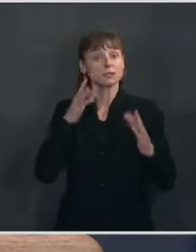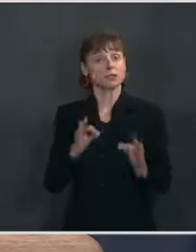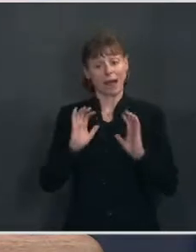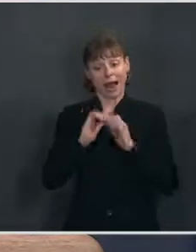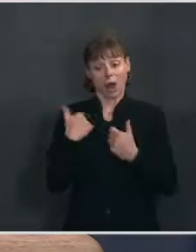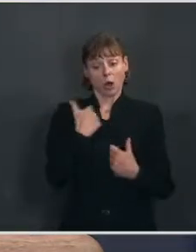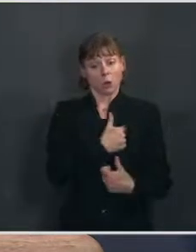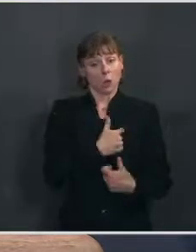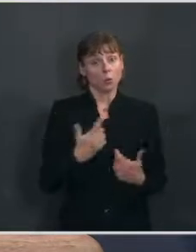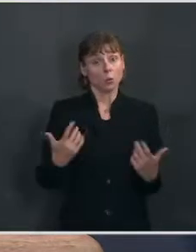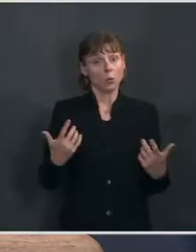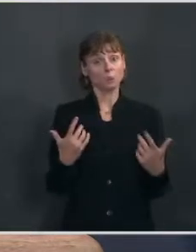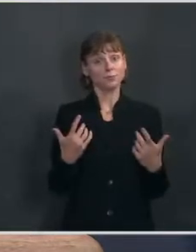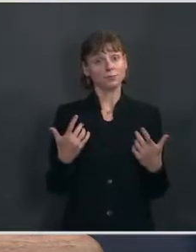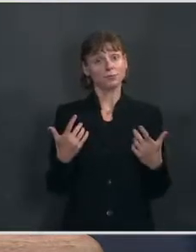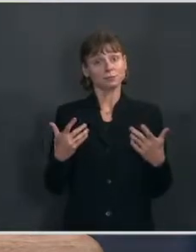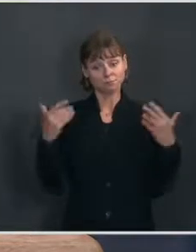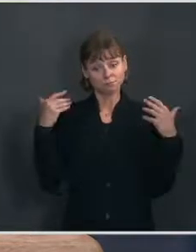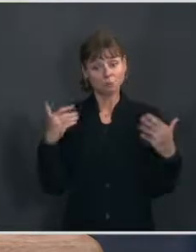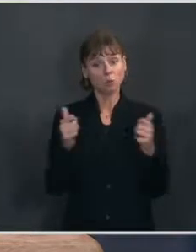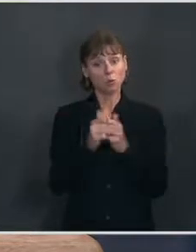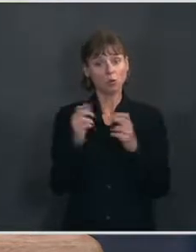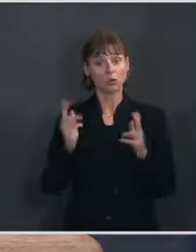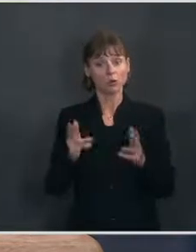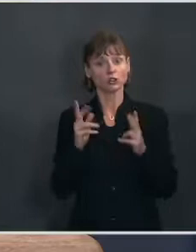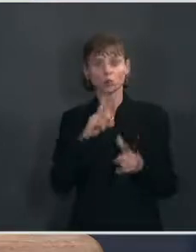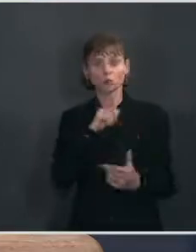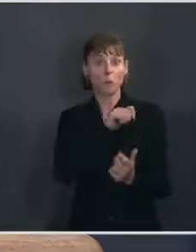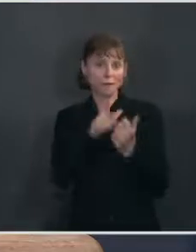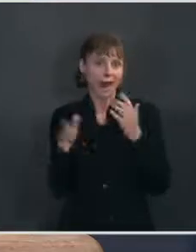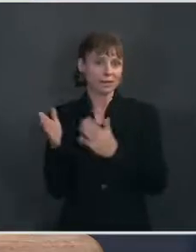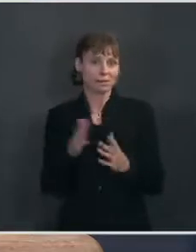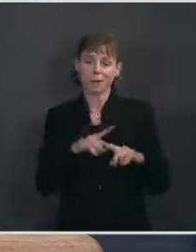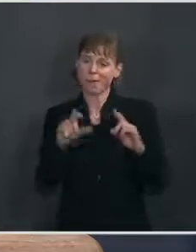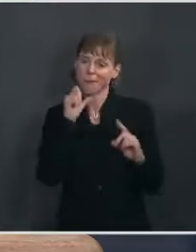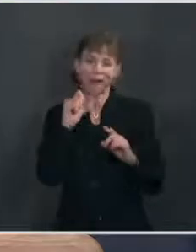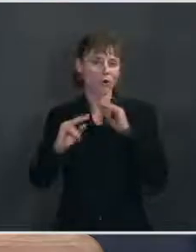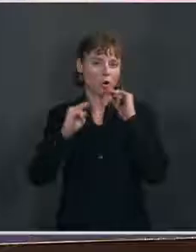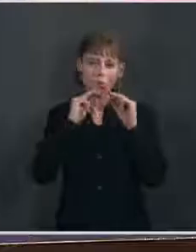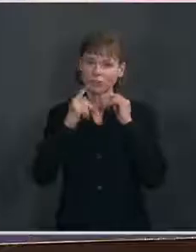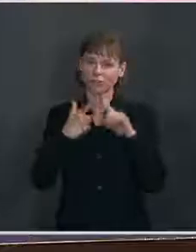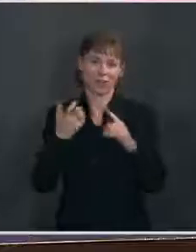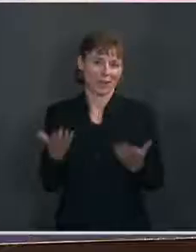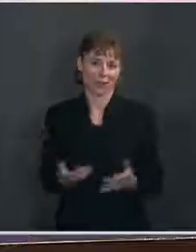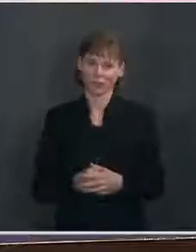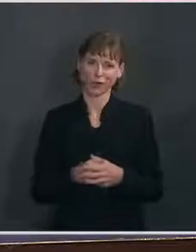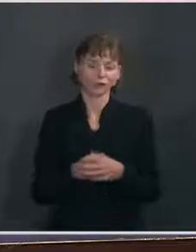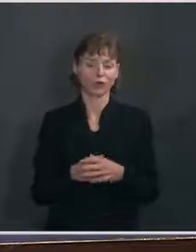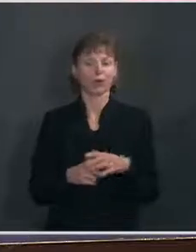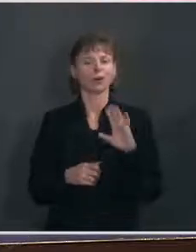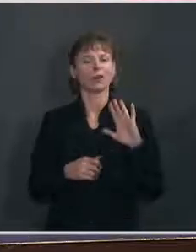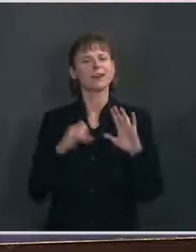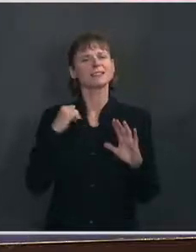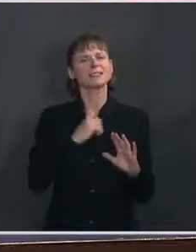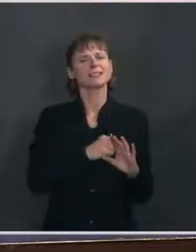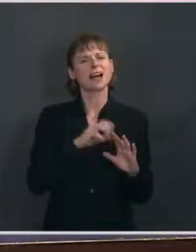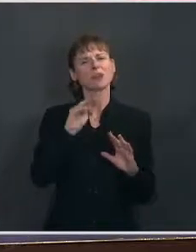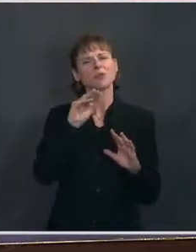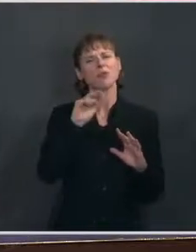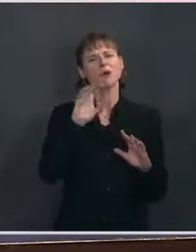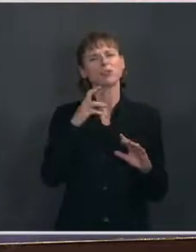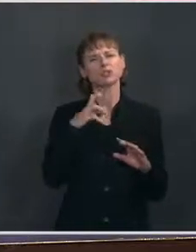forward with urgency to get this plan passed. But I'm not going to negotiate from here. The Senator Manchin was a little upset with